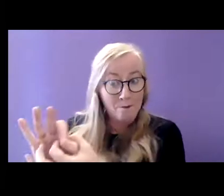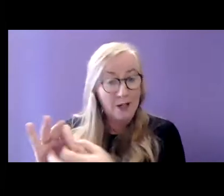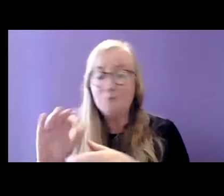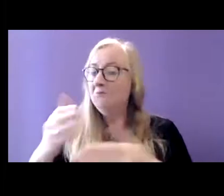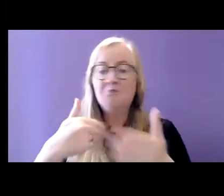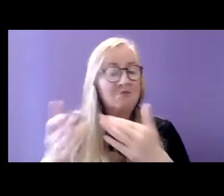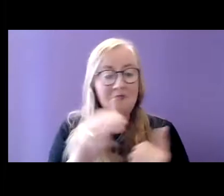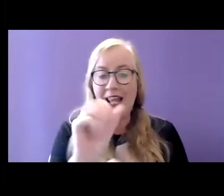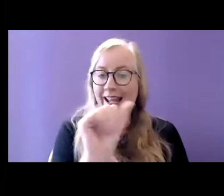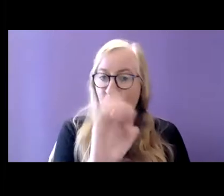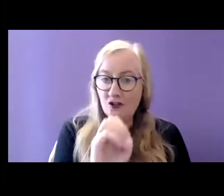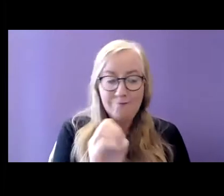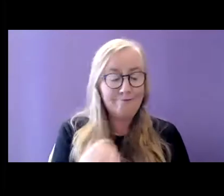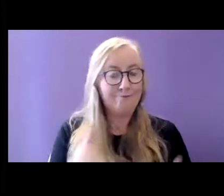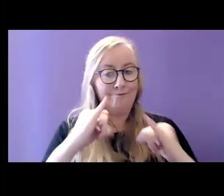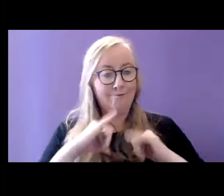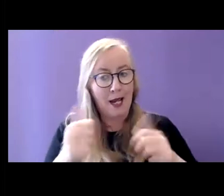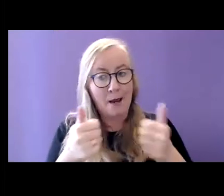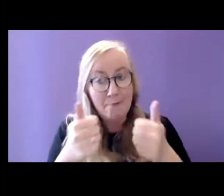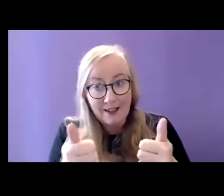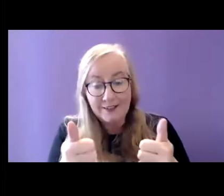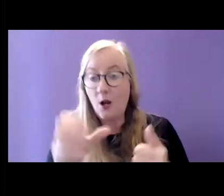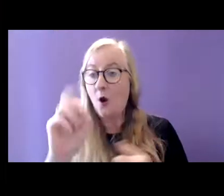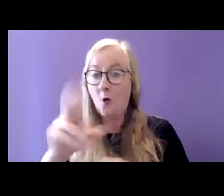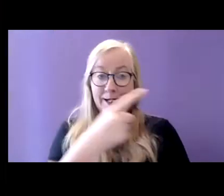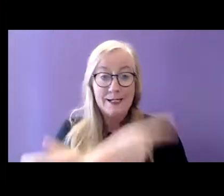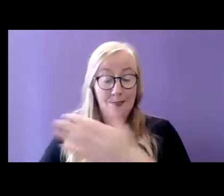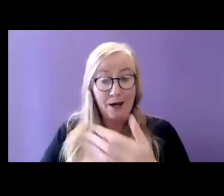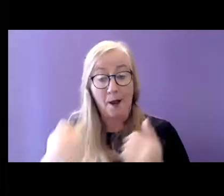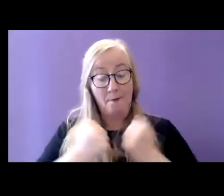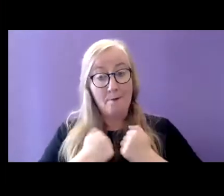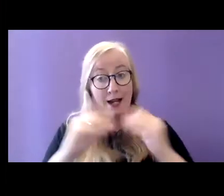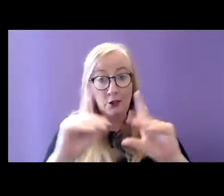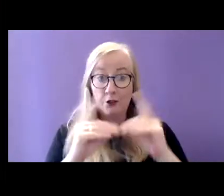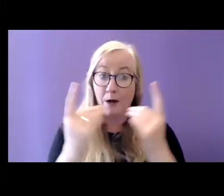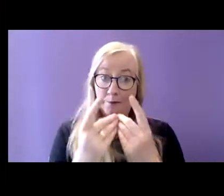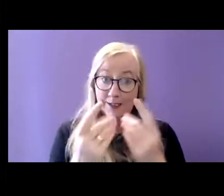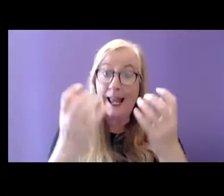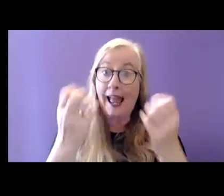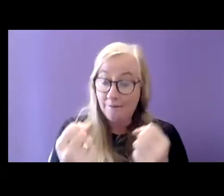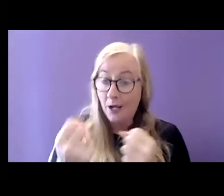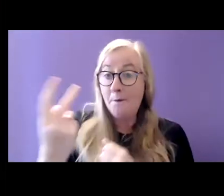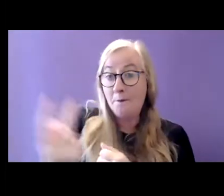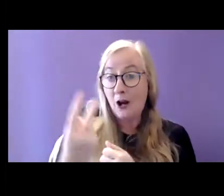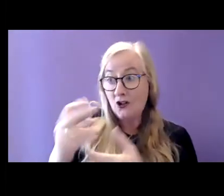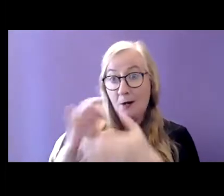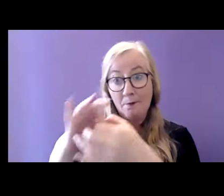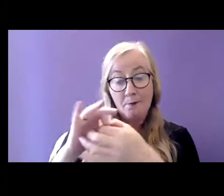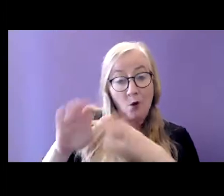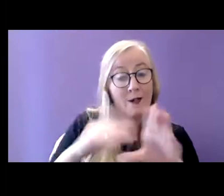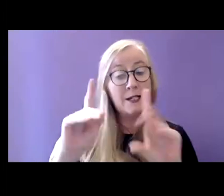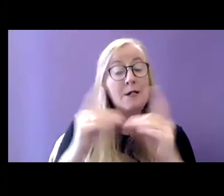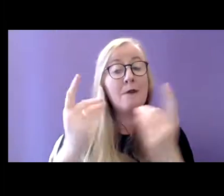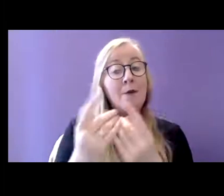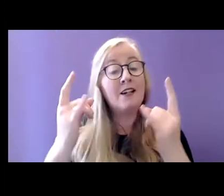age, ability or disability. My department has, in partnership with the Department of Health, already